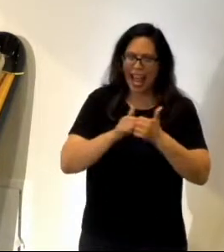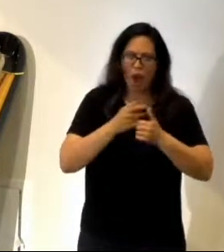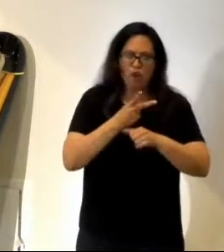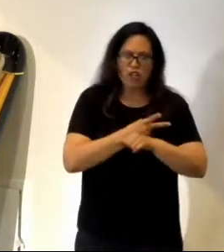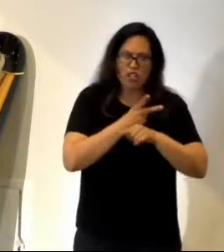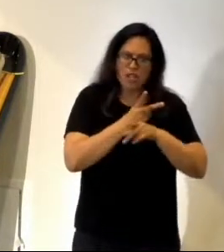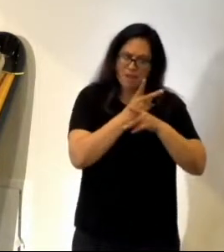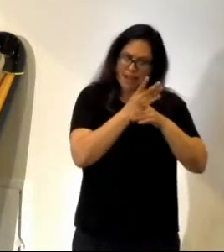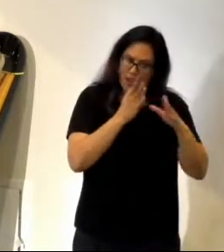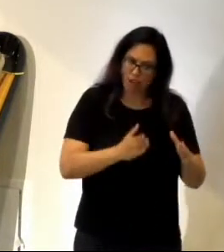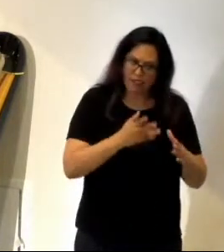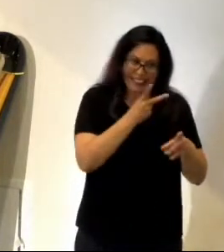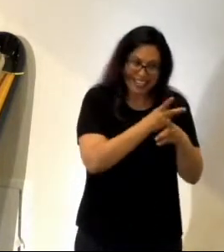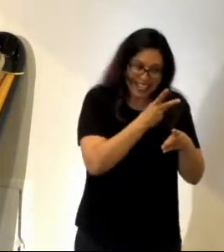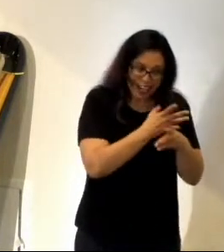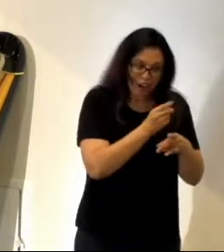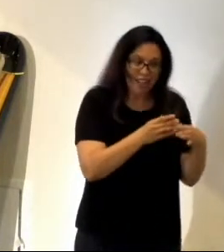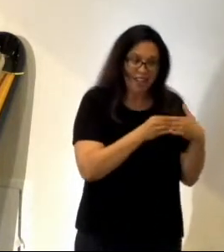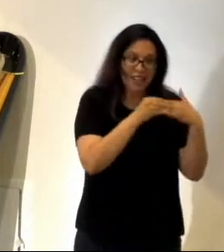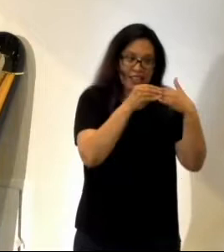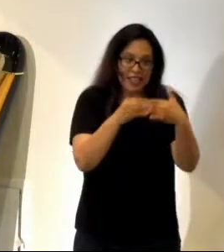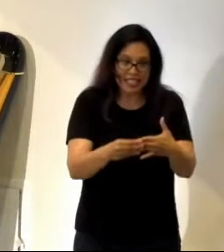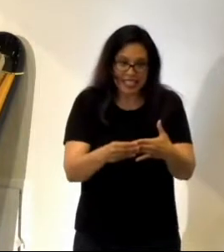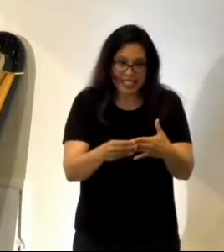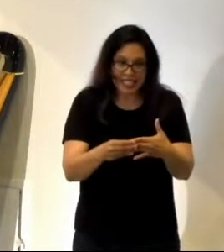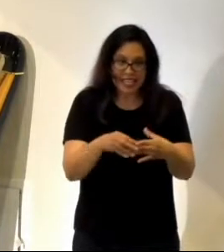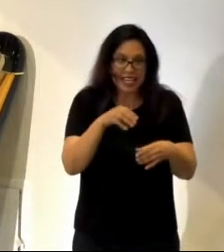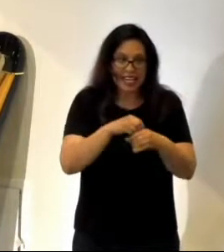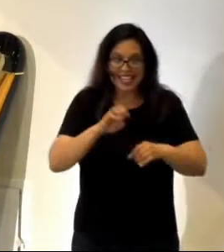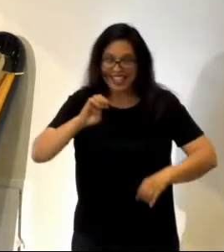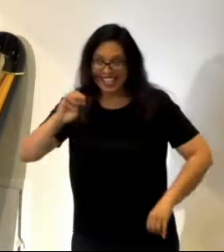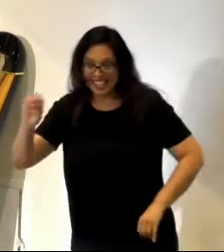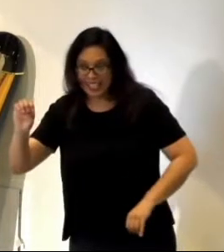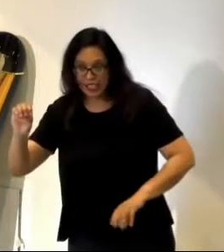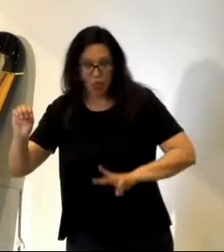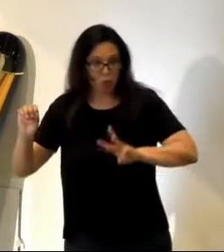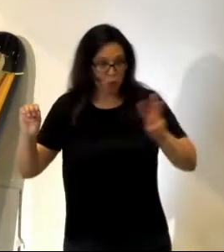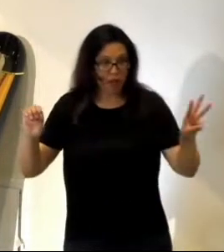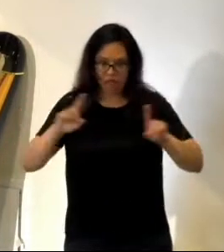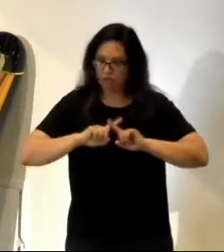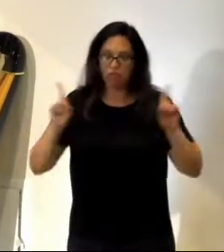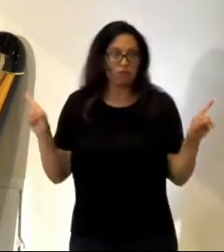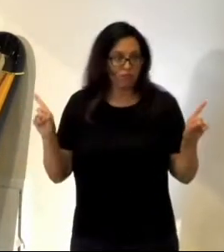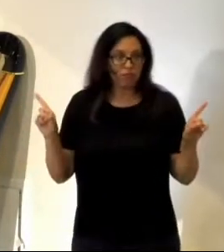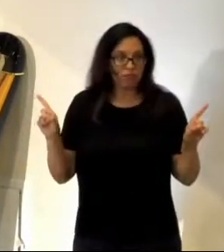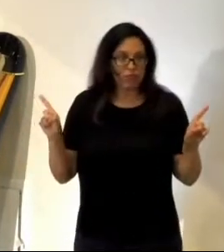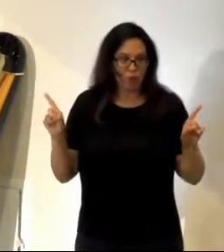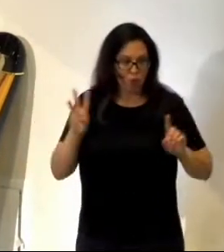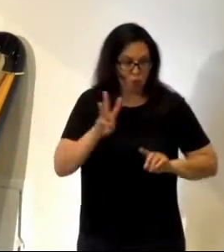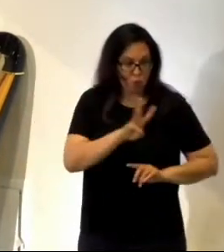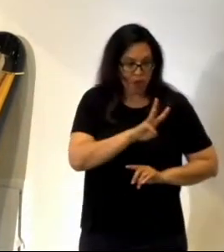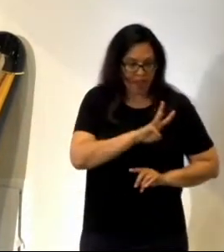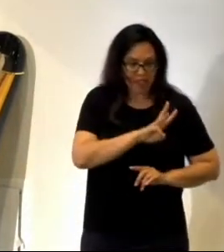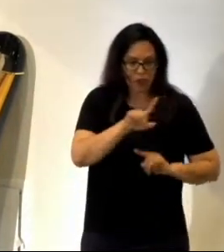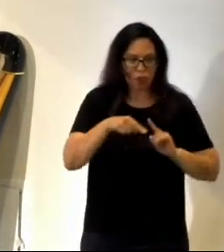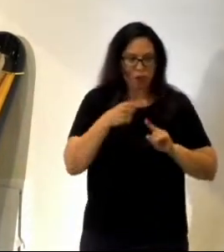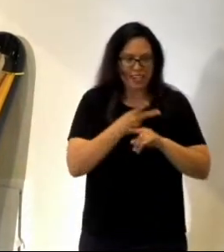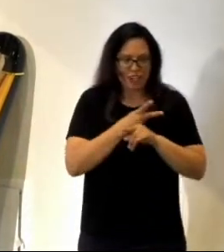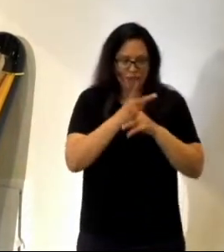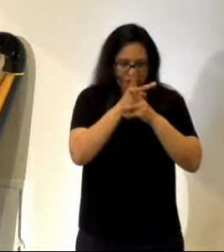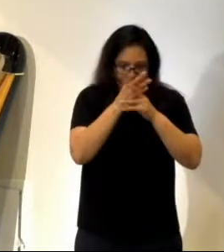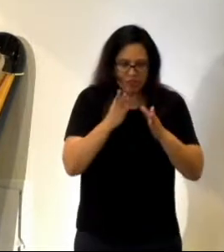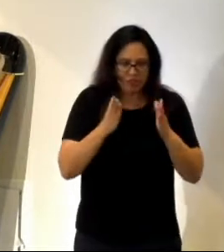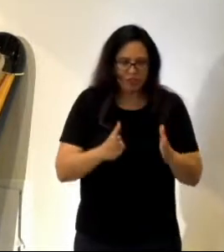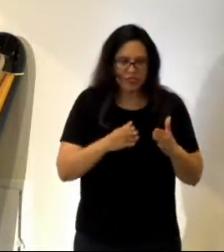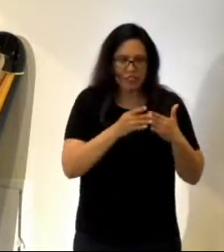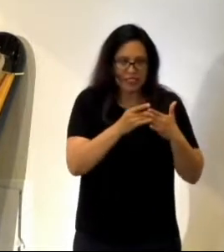care and lead their flocks in the east and in the west? Are you aware of this? In the west, when shepherds are leading their sheep,